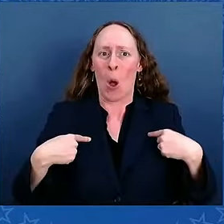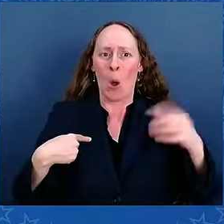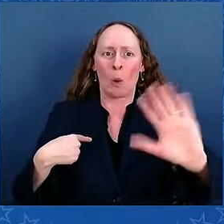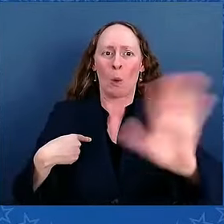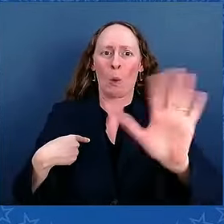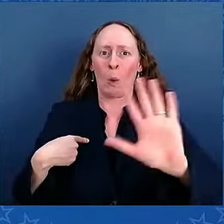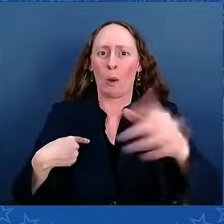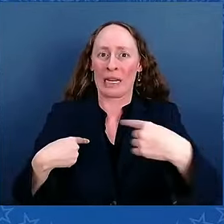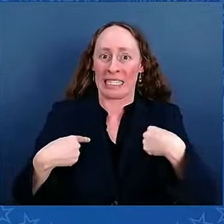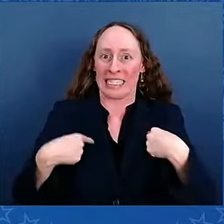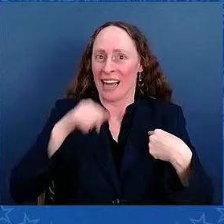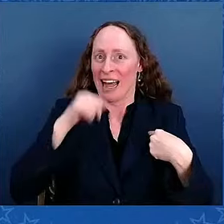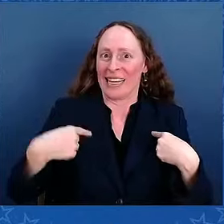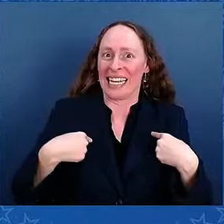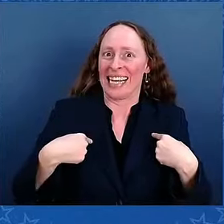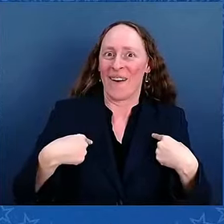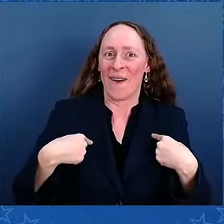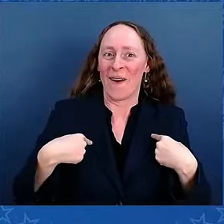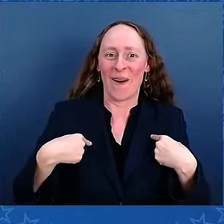Not him.